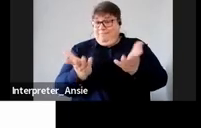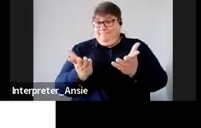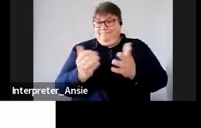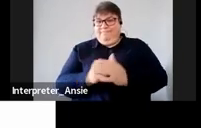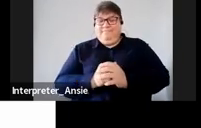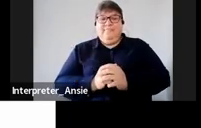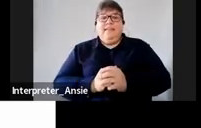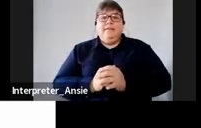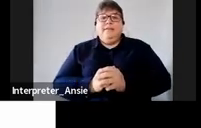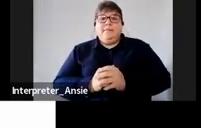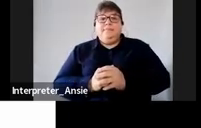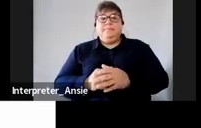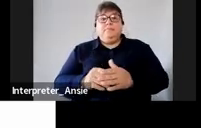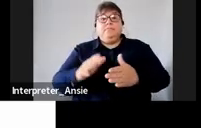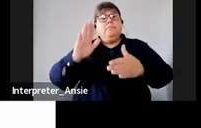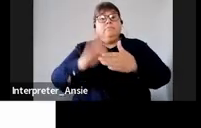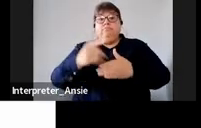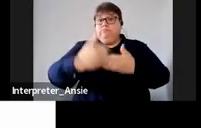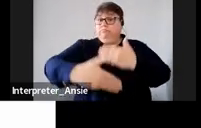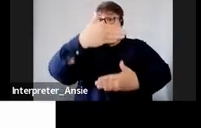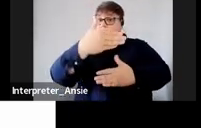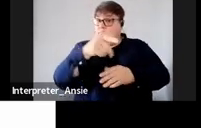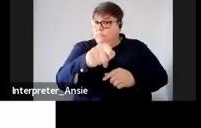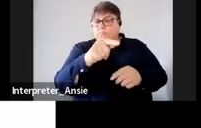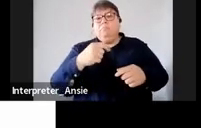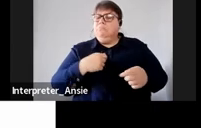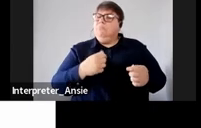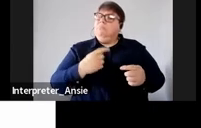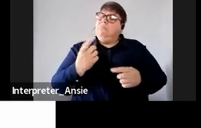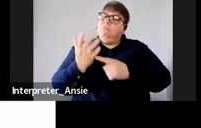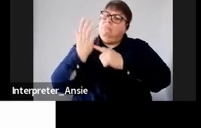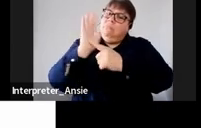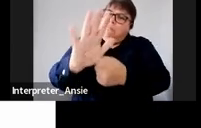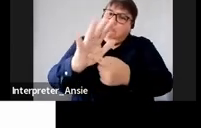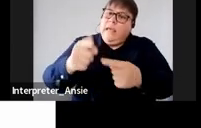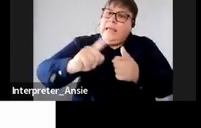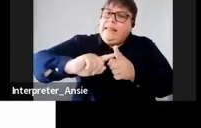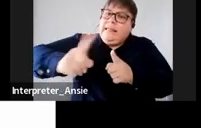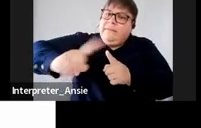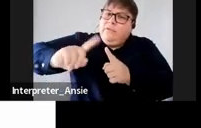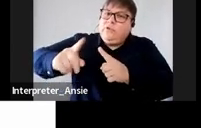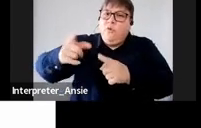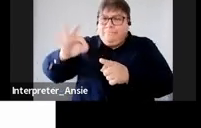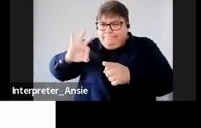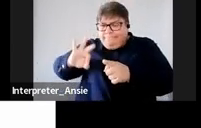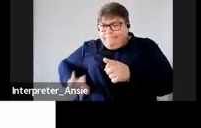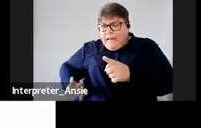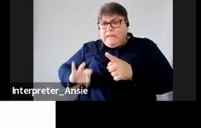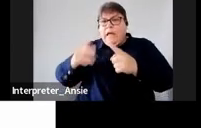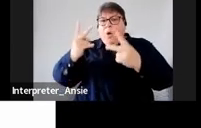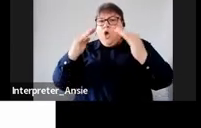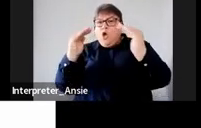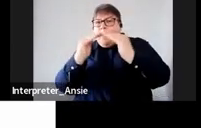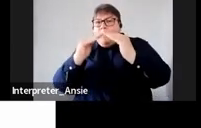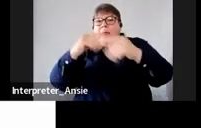on this slide we are just showing you the difference of the benefits or the comparison between other